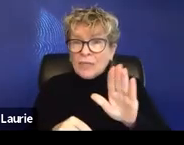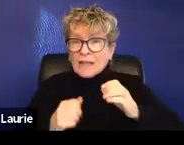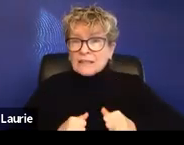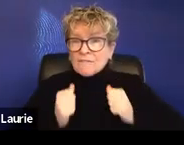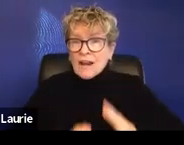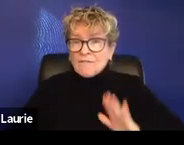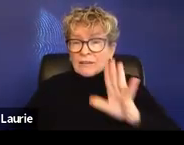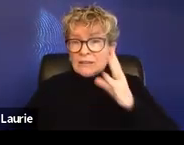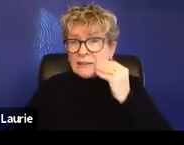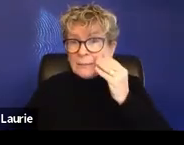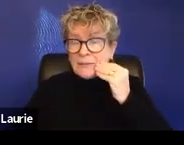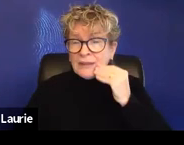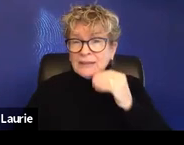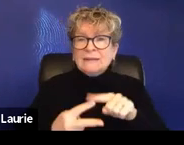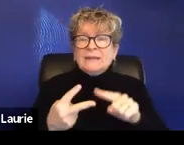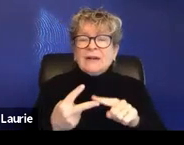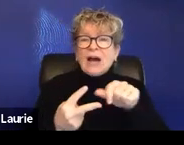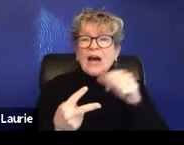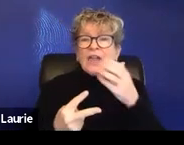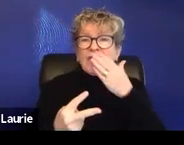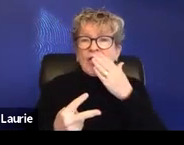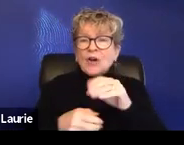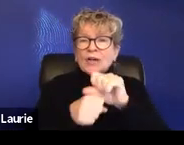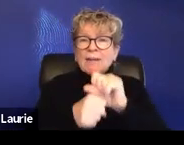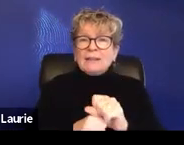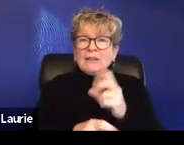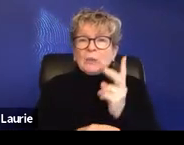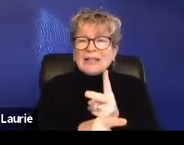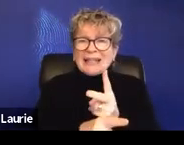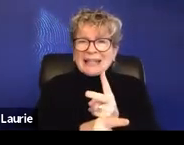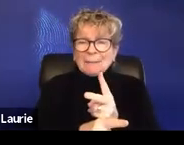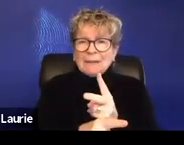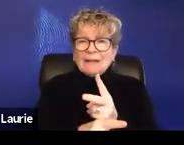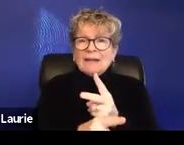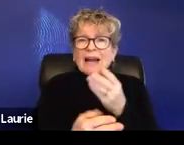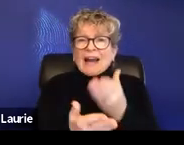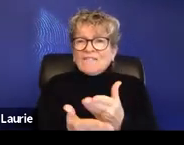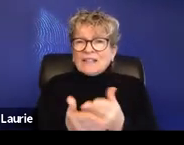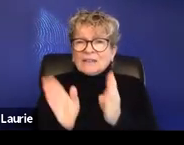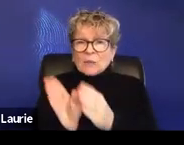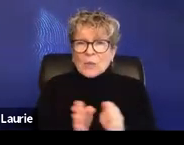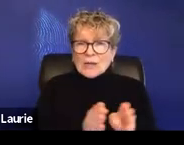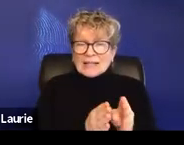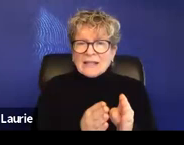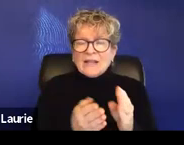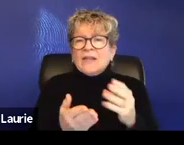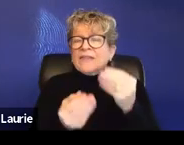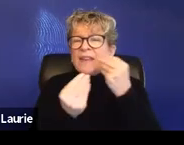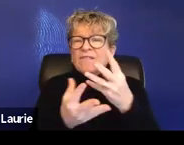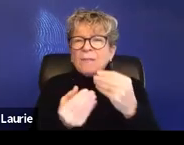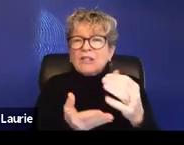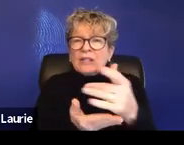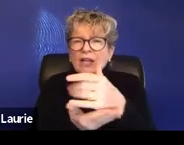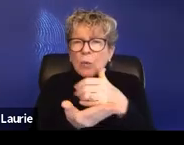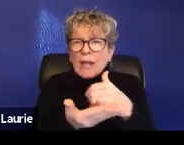another good habit is keeping evidence organized. A lot of the information that you're gathering at the intake process or that you're getting